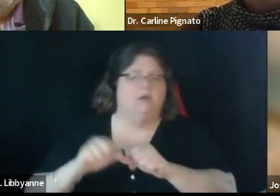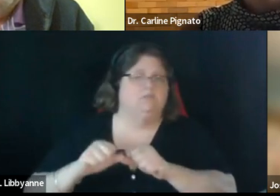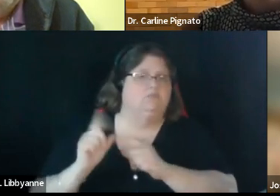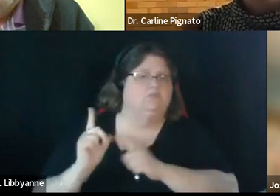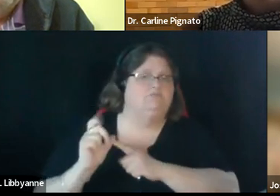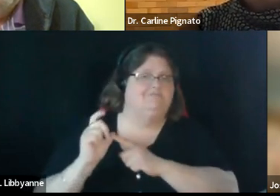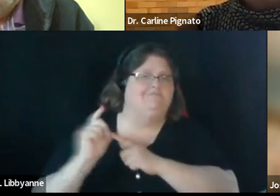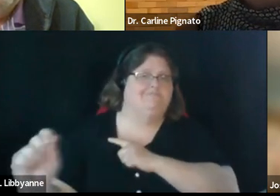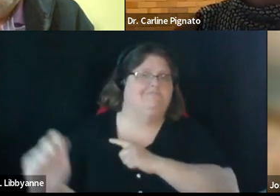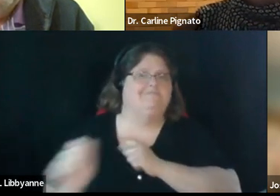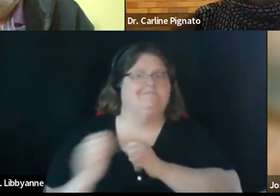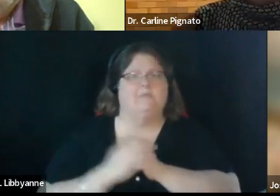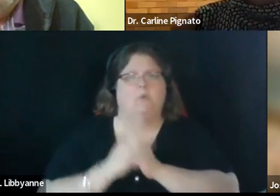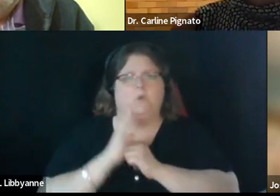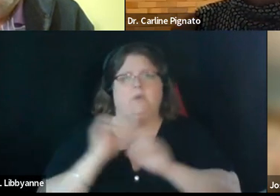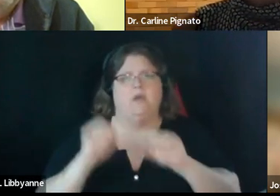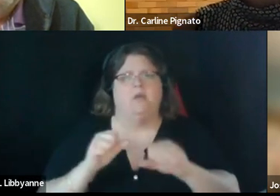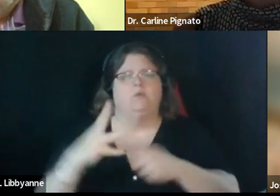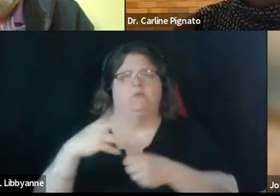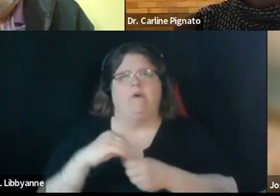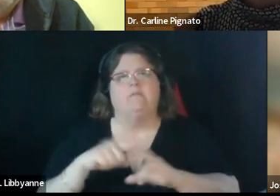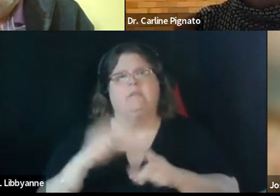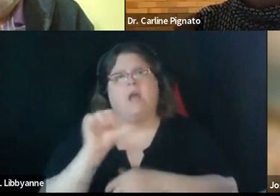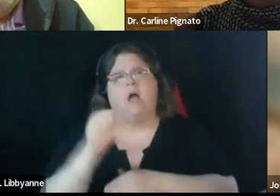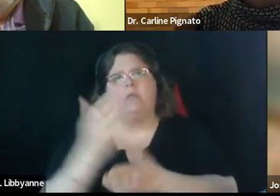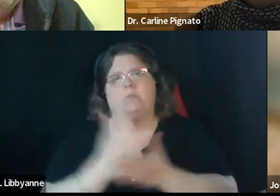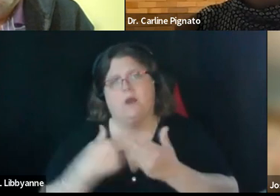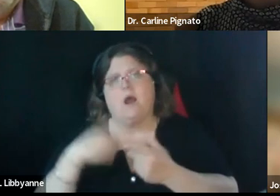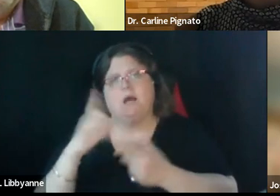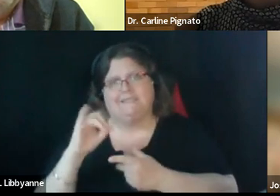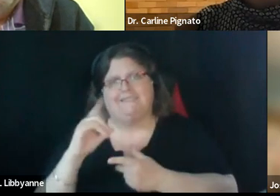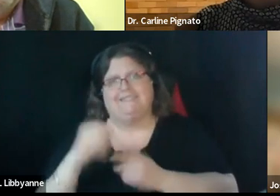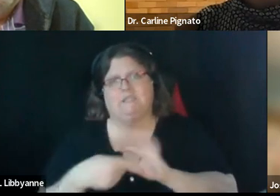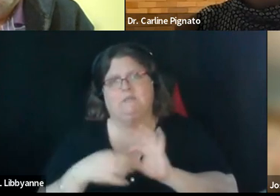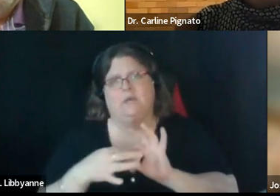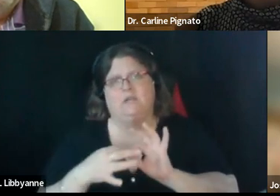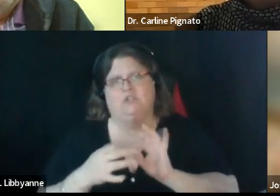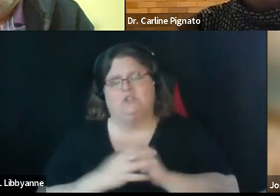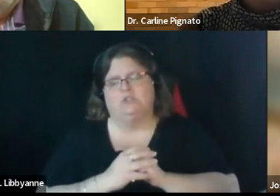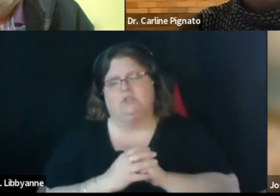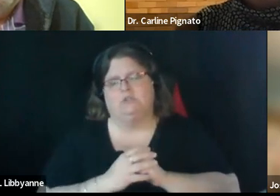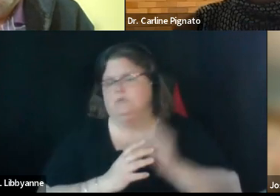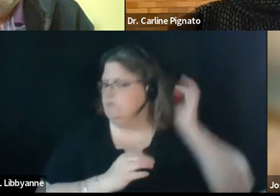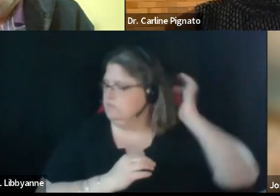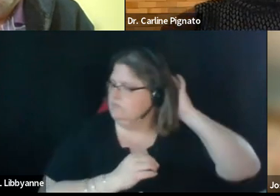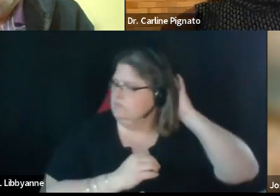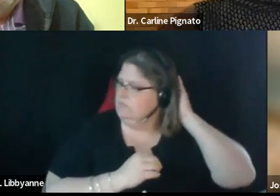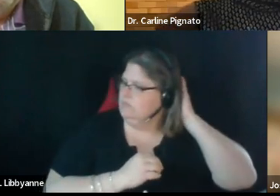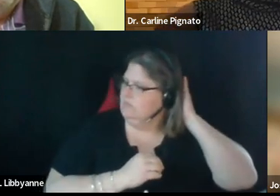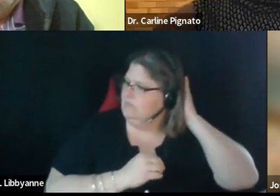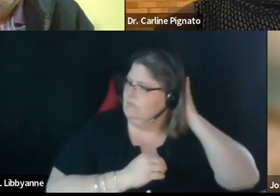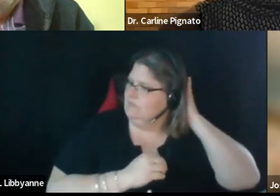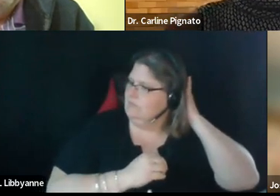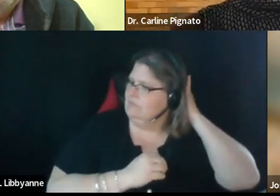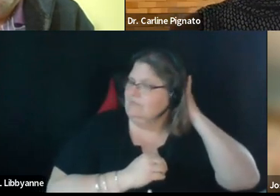they'll be able to to engage and then the other piece that i was that i did mention um is that the way i see